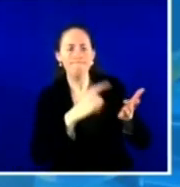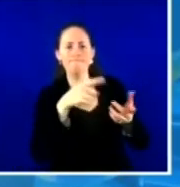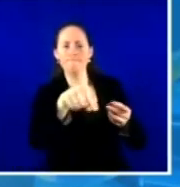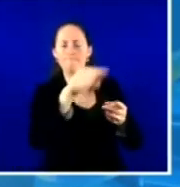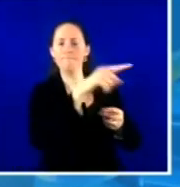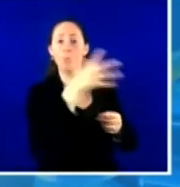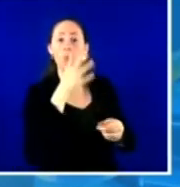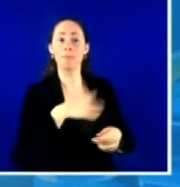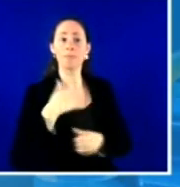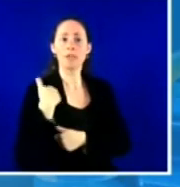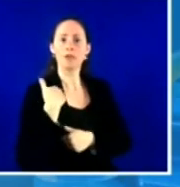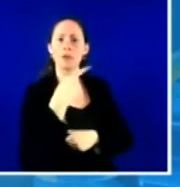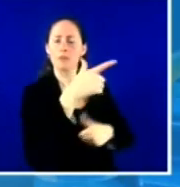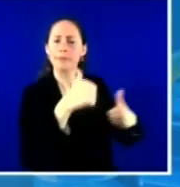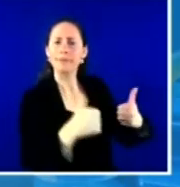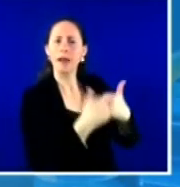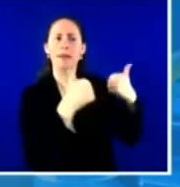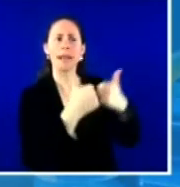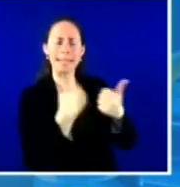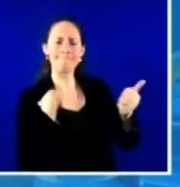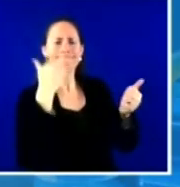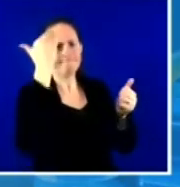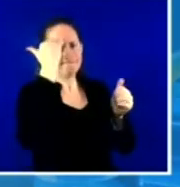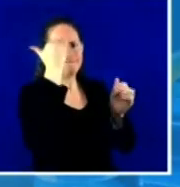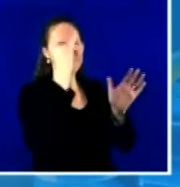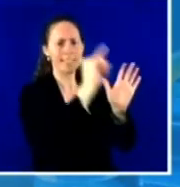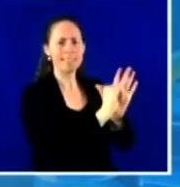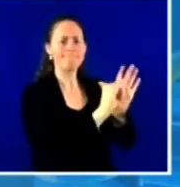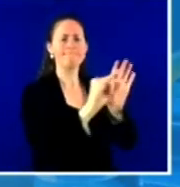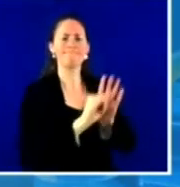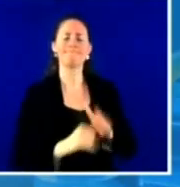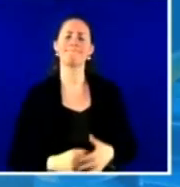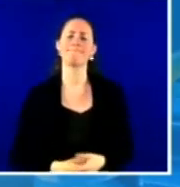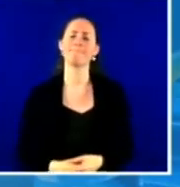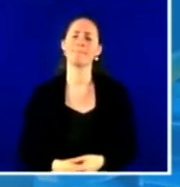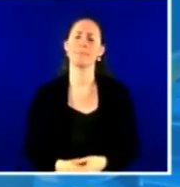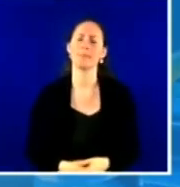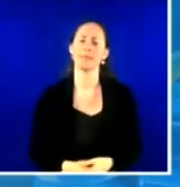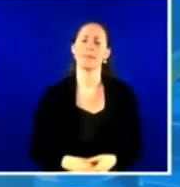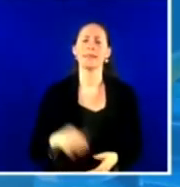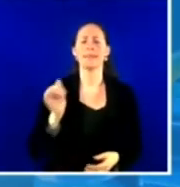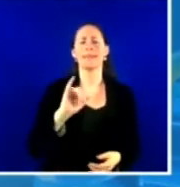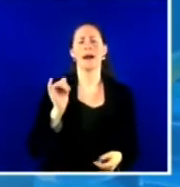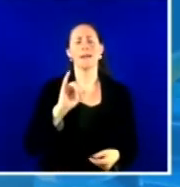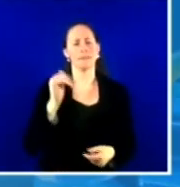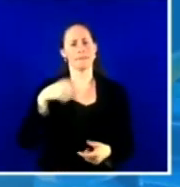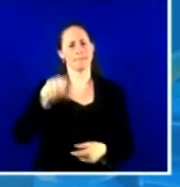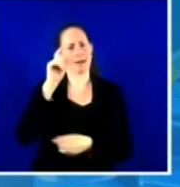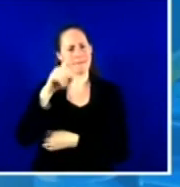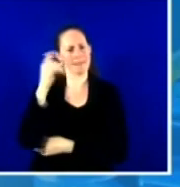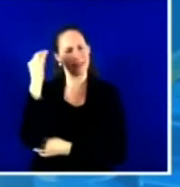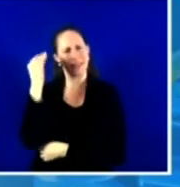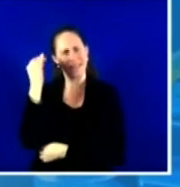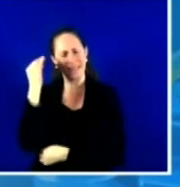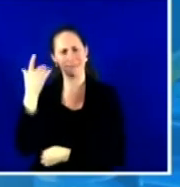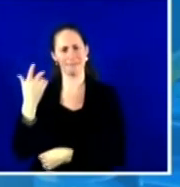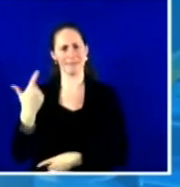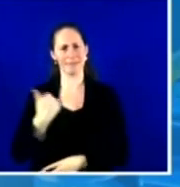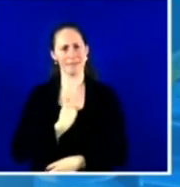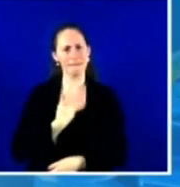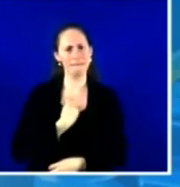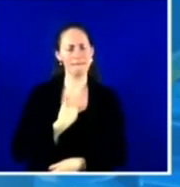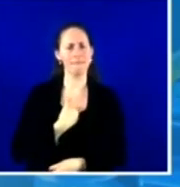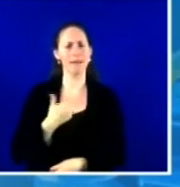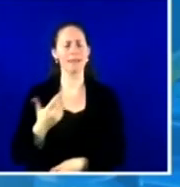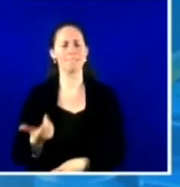that that they have to consider, not just for themselves, but potentially having